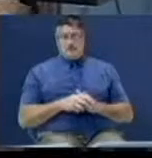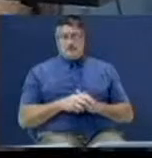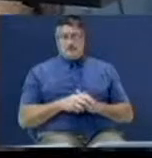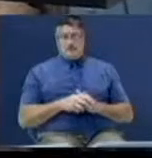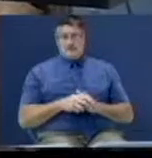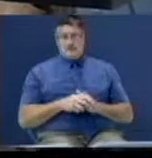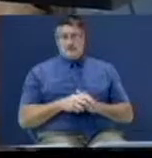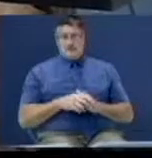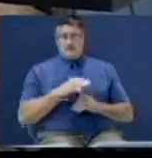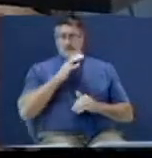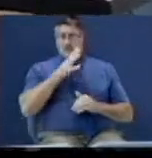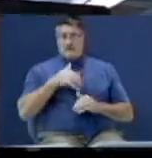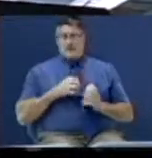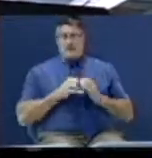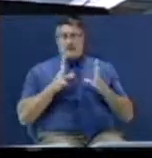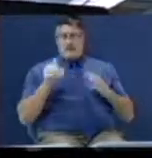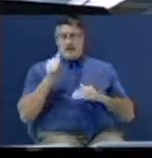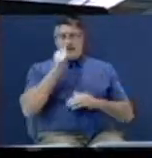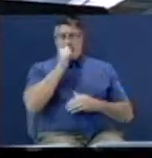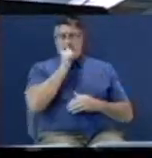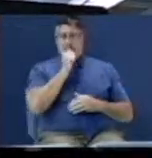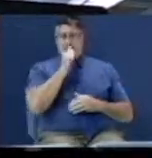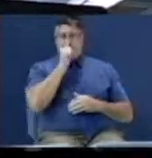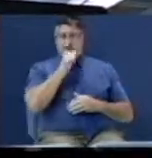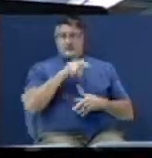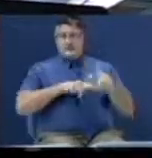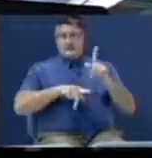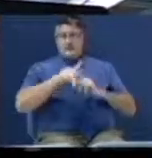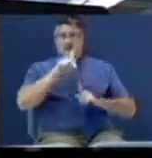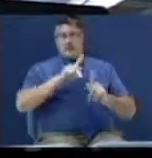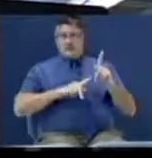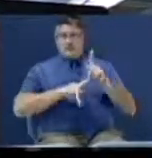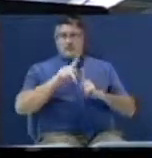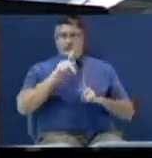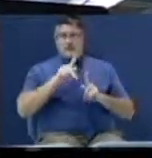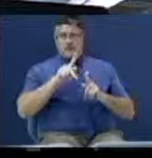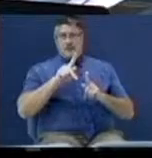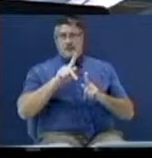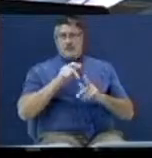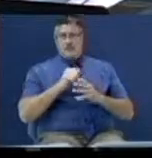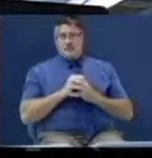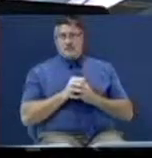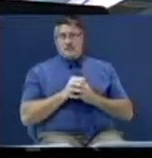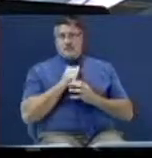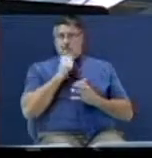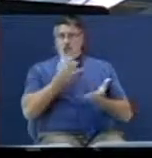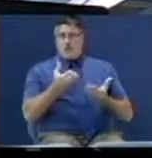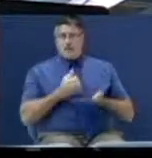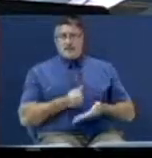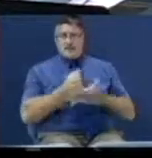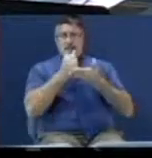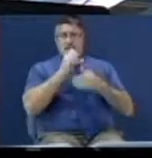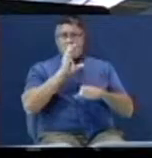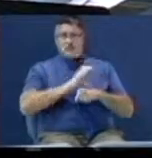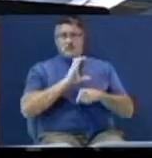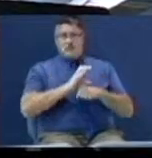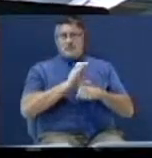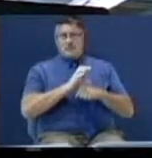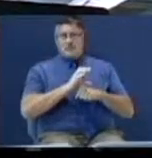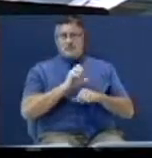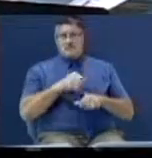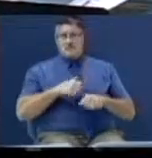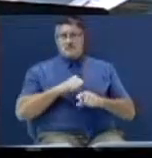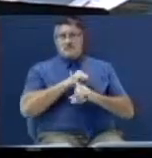I don't have a lot of patience for people that hinder me from loving the church and helping the church and throwing up some